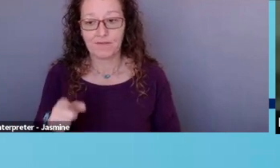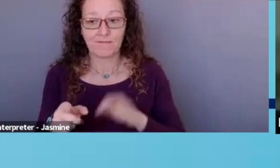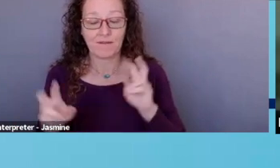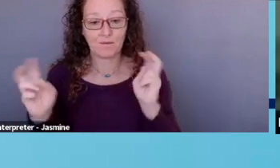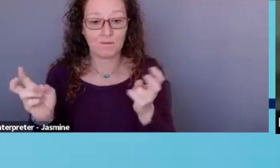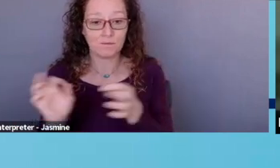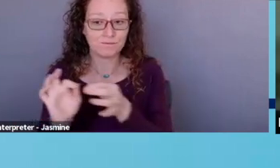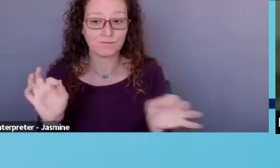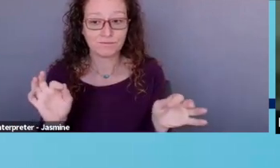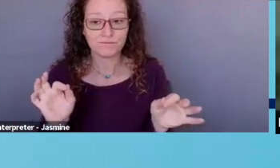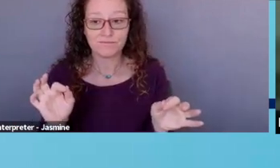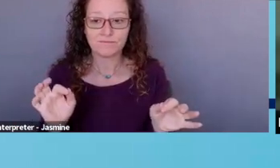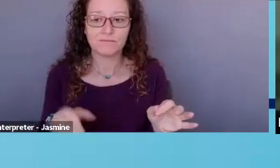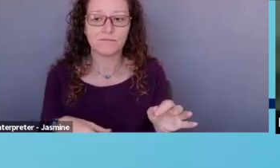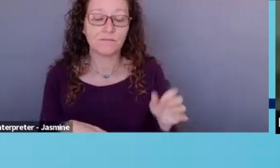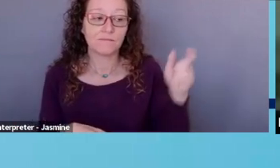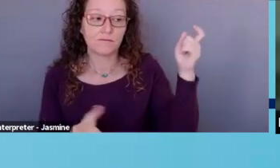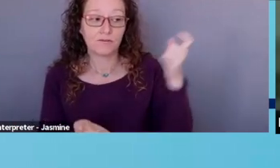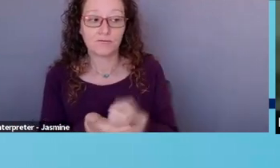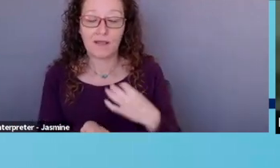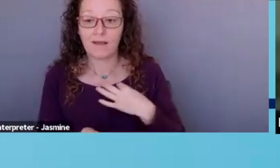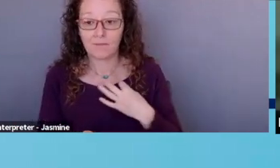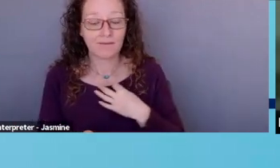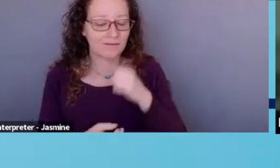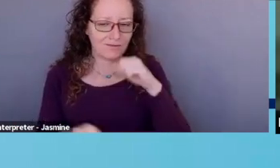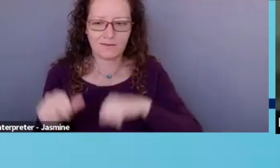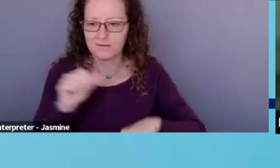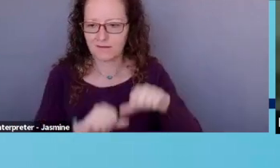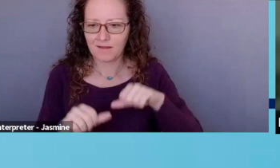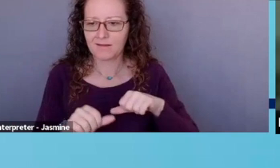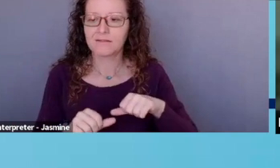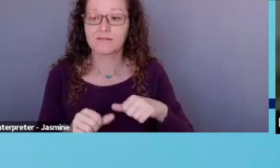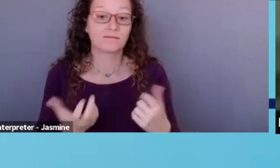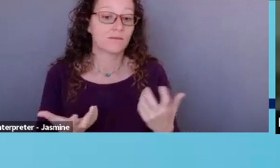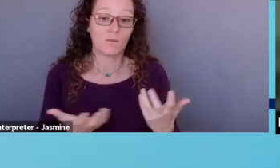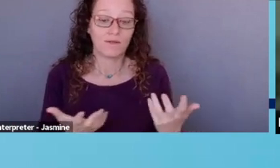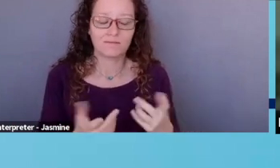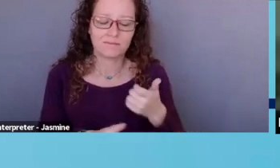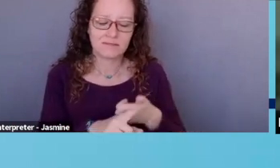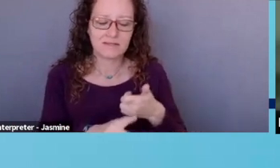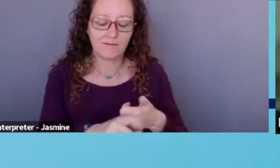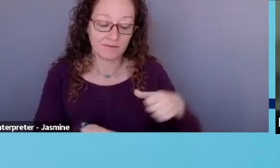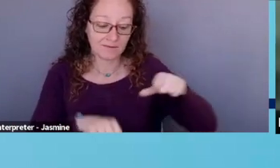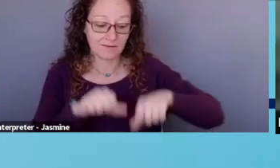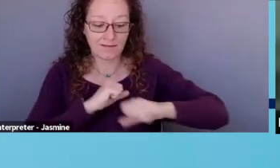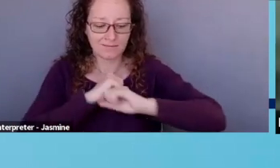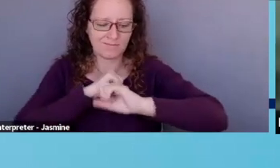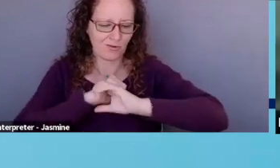application is not science. It is the marketing of science. And I love this quote because